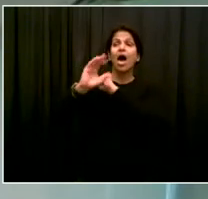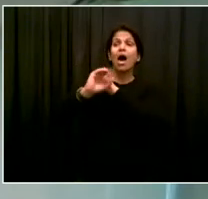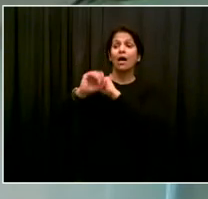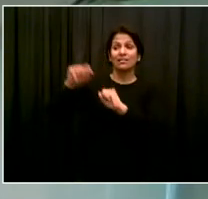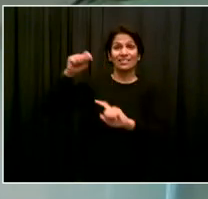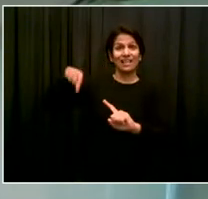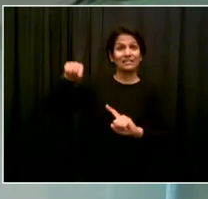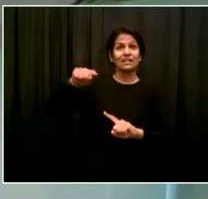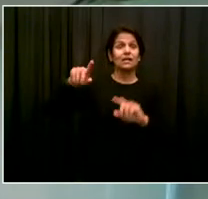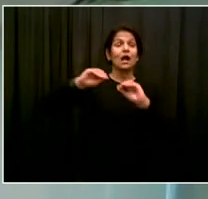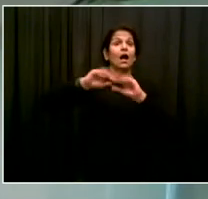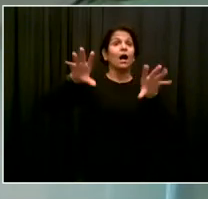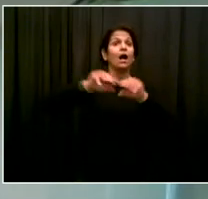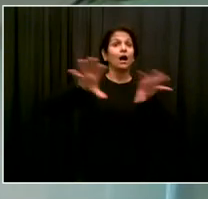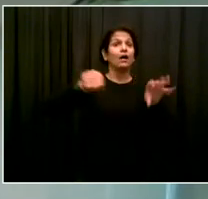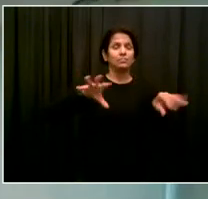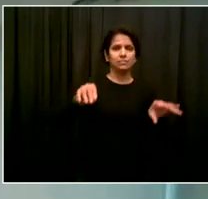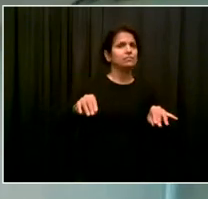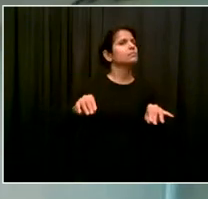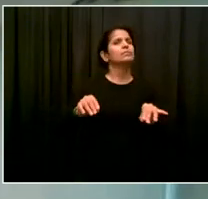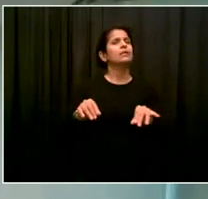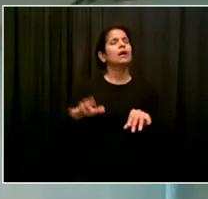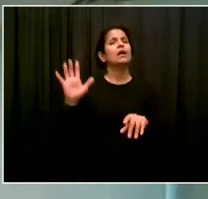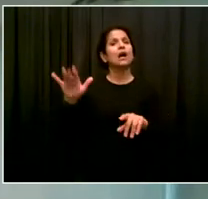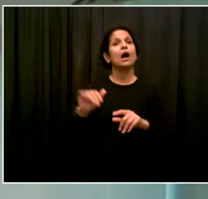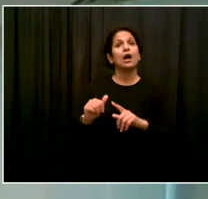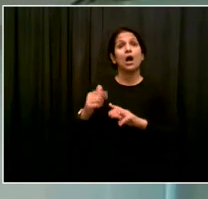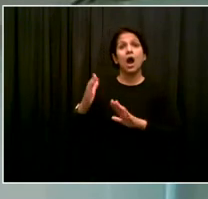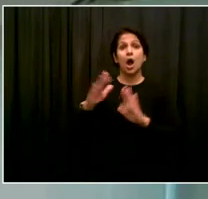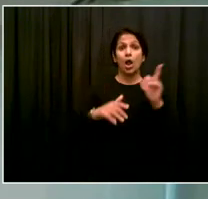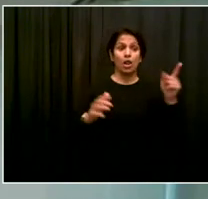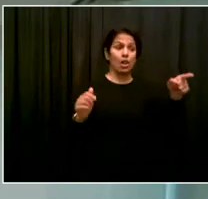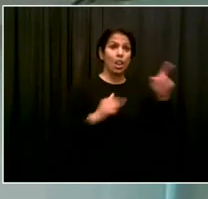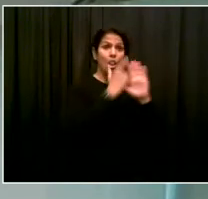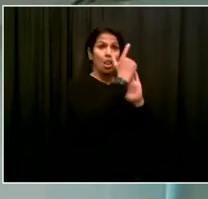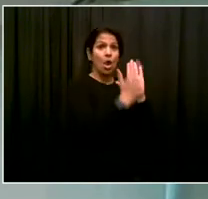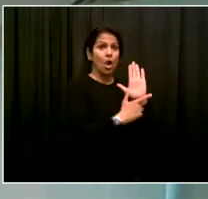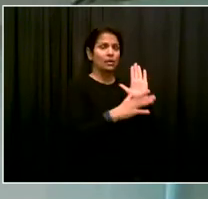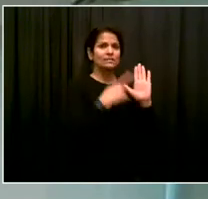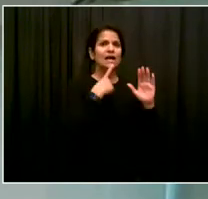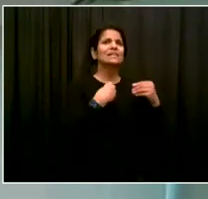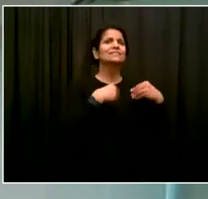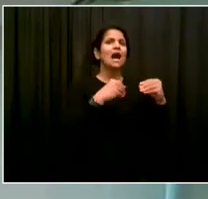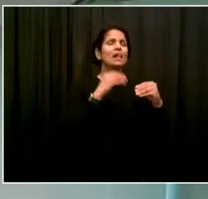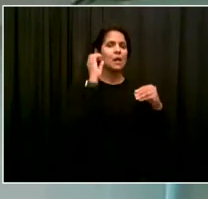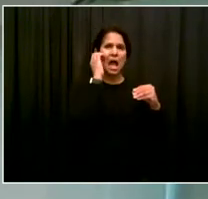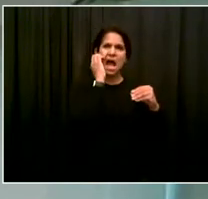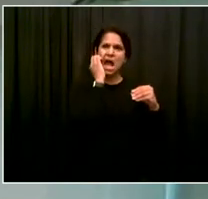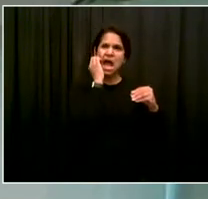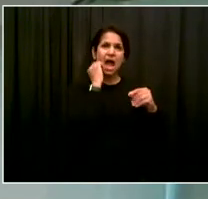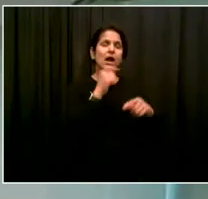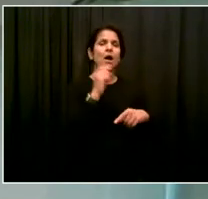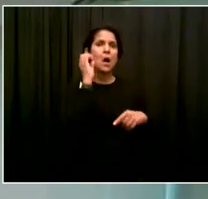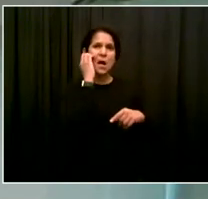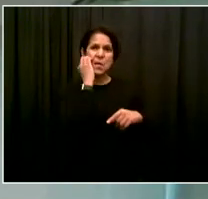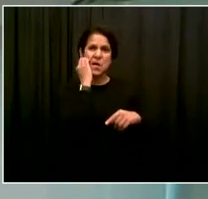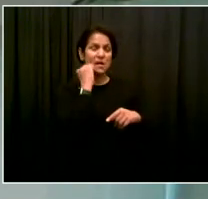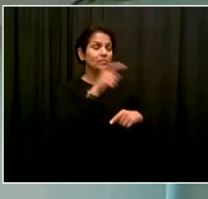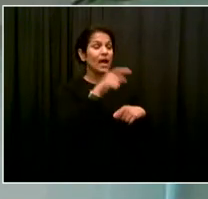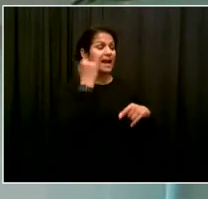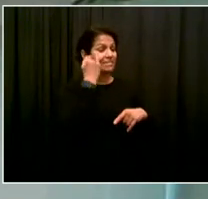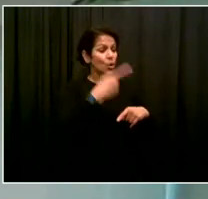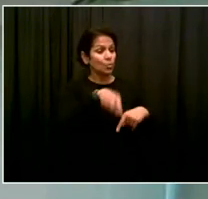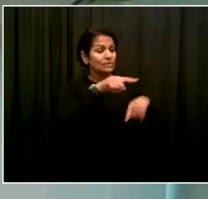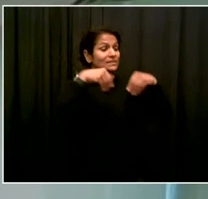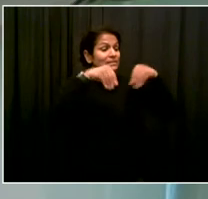that you're selling, you have to tell the truth. You can't leave out important information. And you can't try to persuade the consumers that you're something